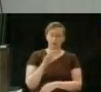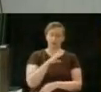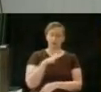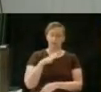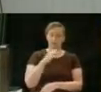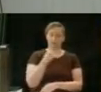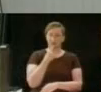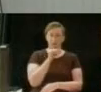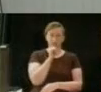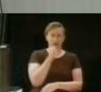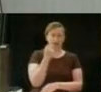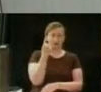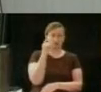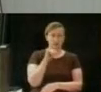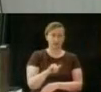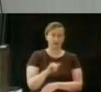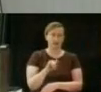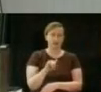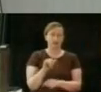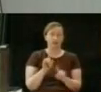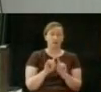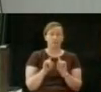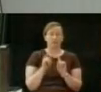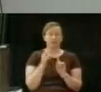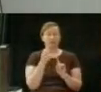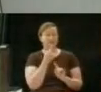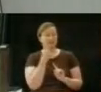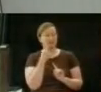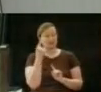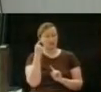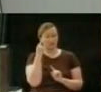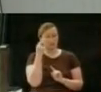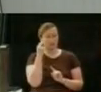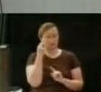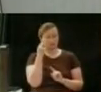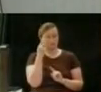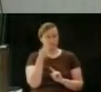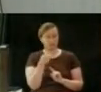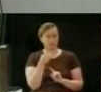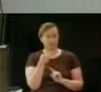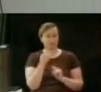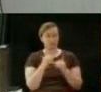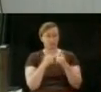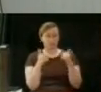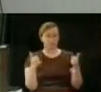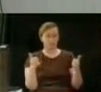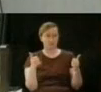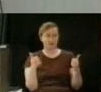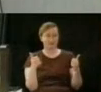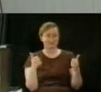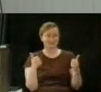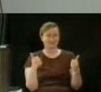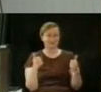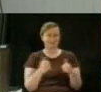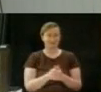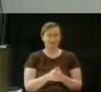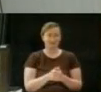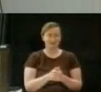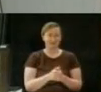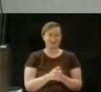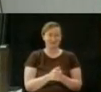on this and came to an agreement. And the charter commission says, don't understand it. And I says, look at this way.